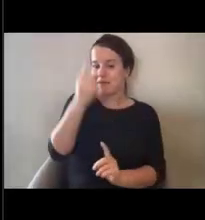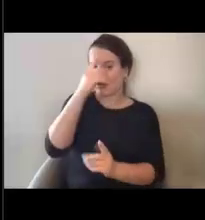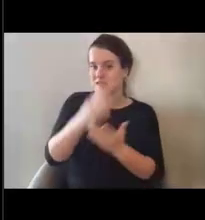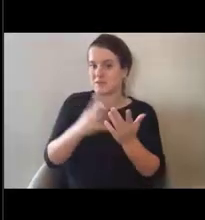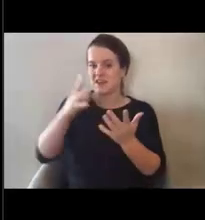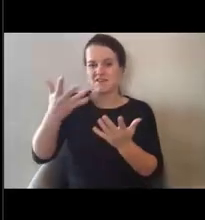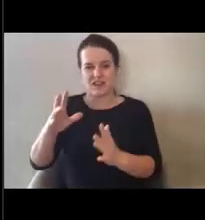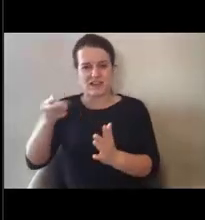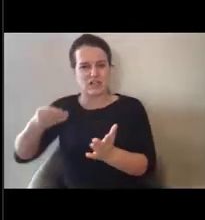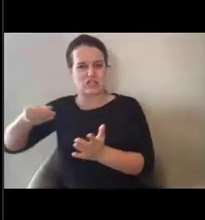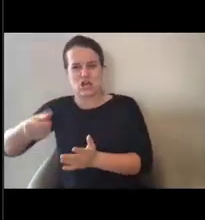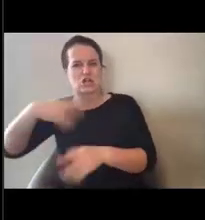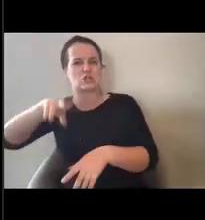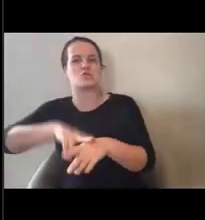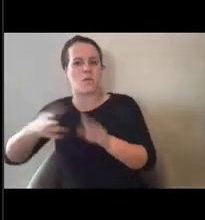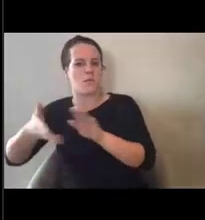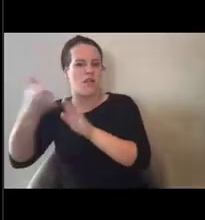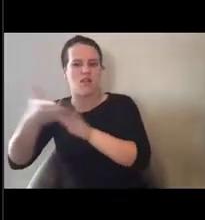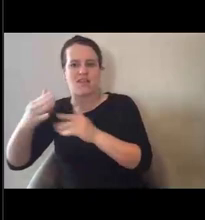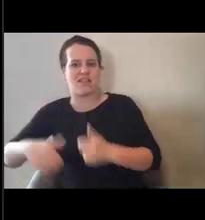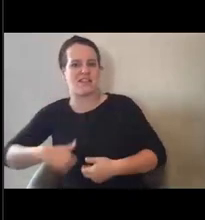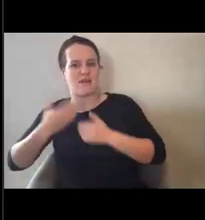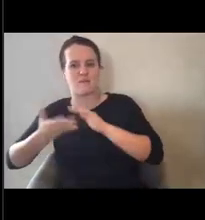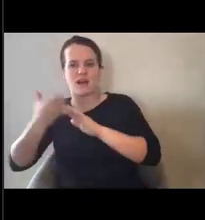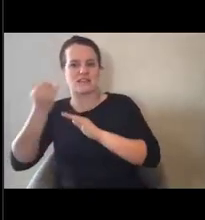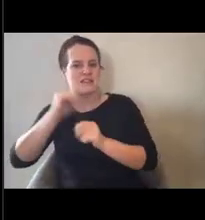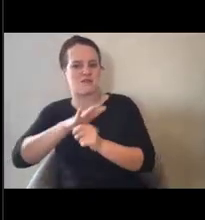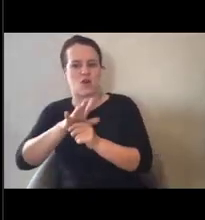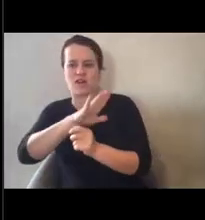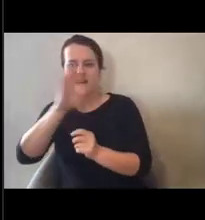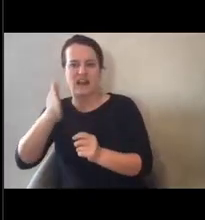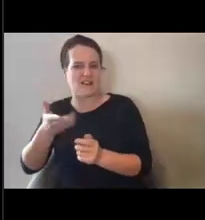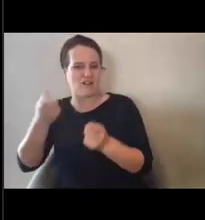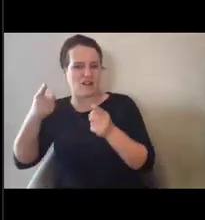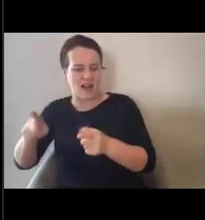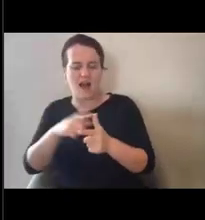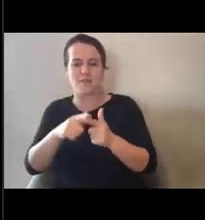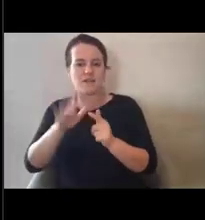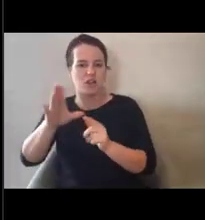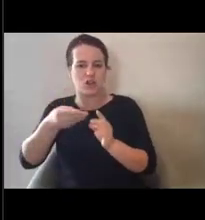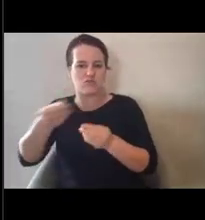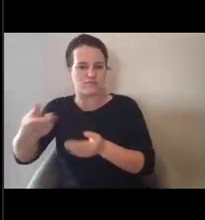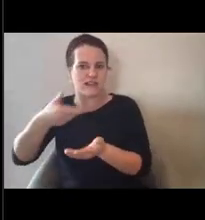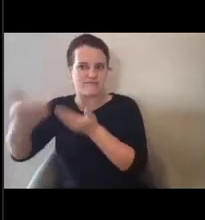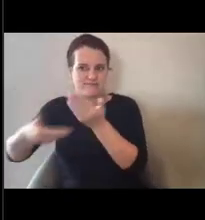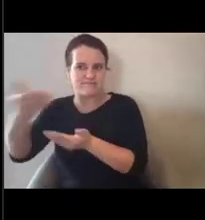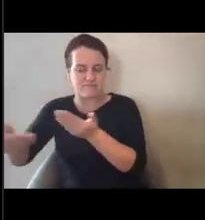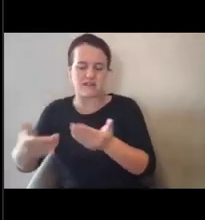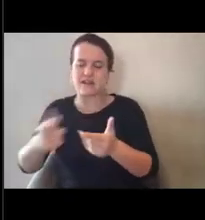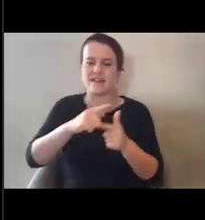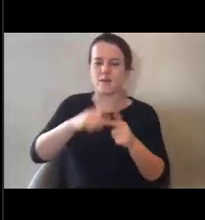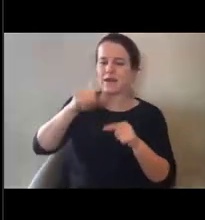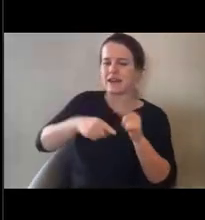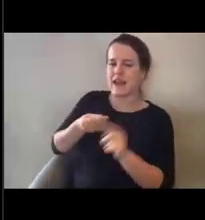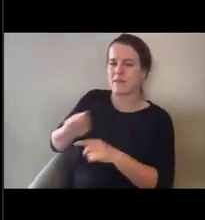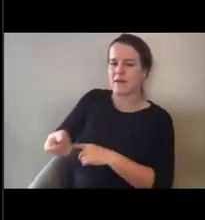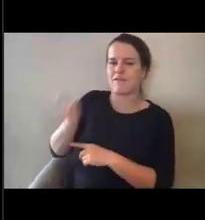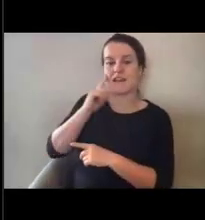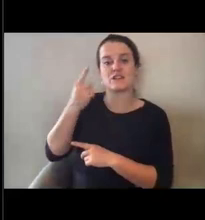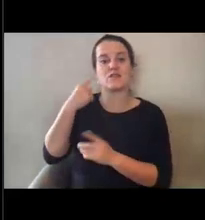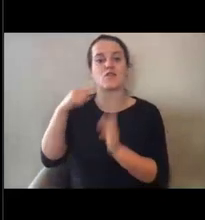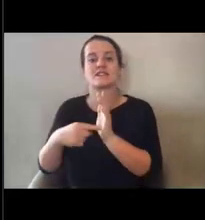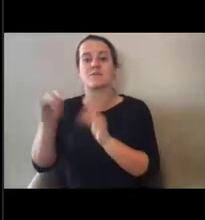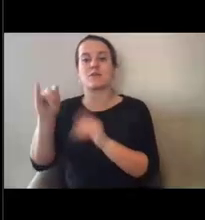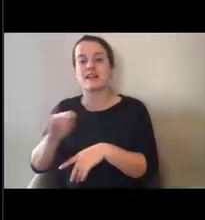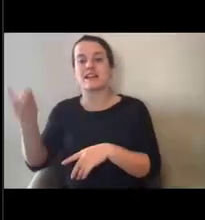cost for which funding has already been received or will be received. So for example, if an insurance claim is made and